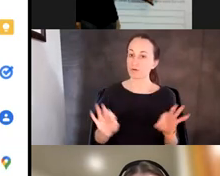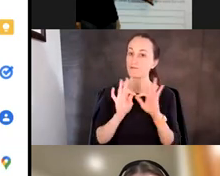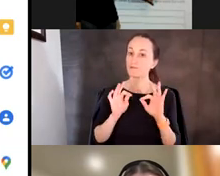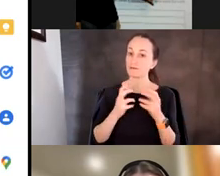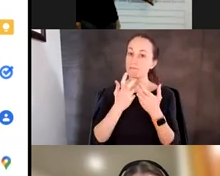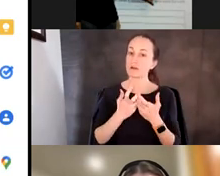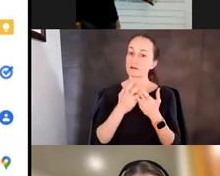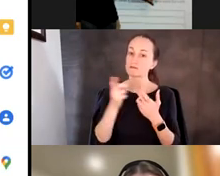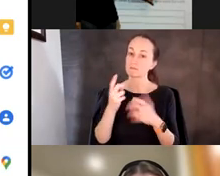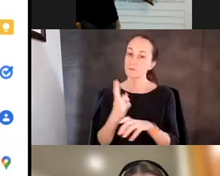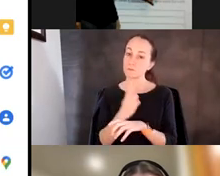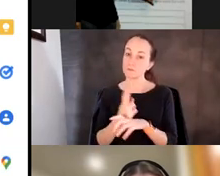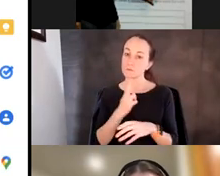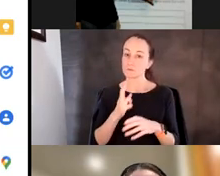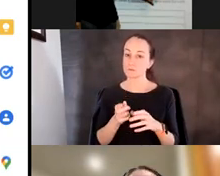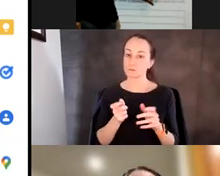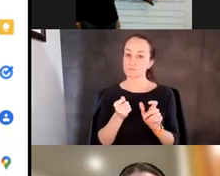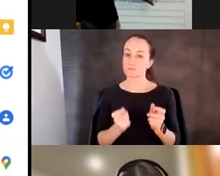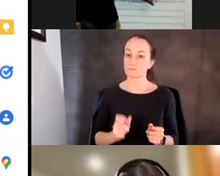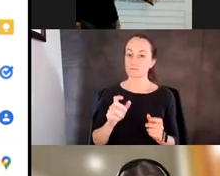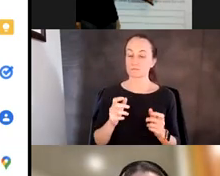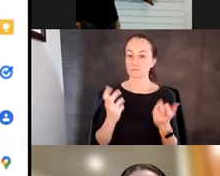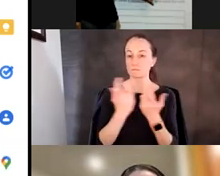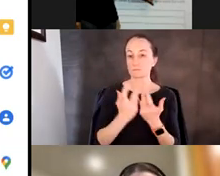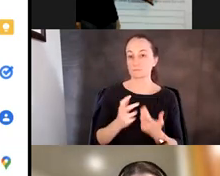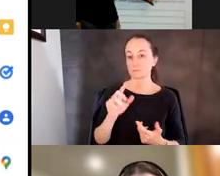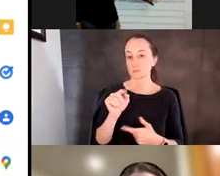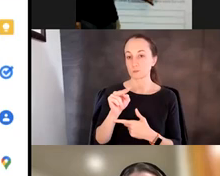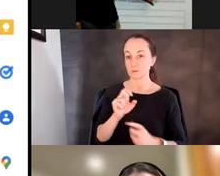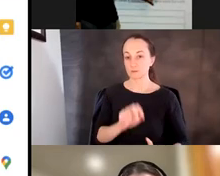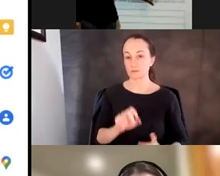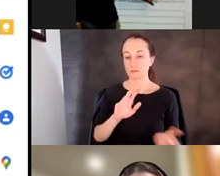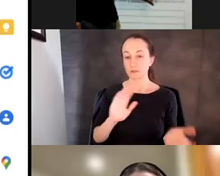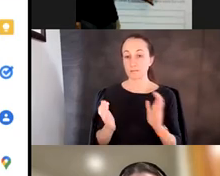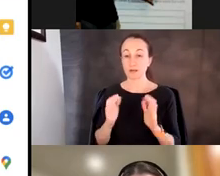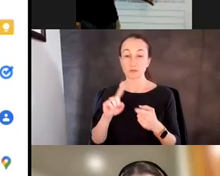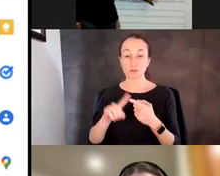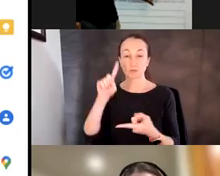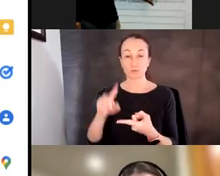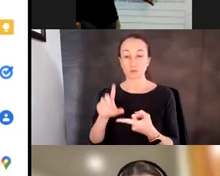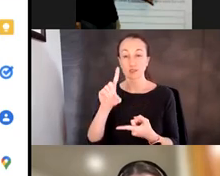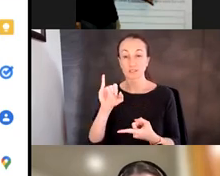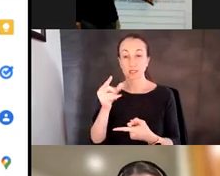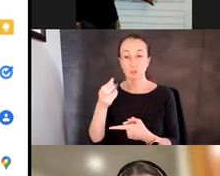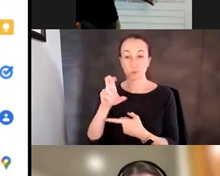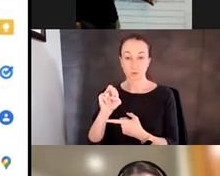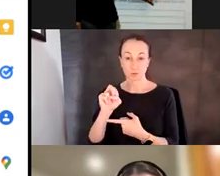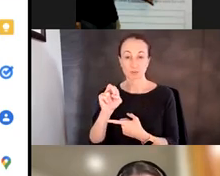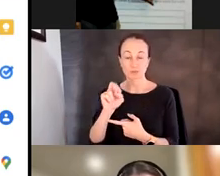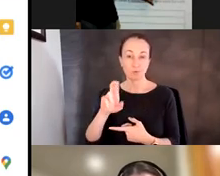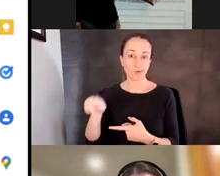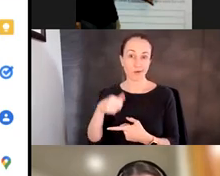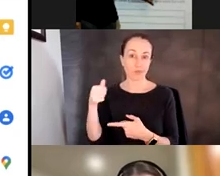use to tune this, this challenge, uh, say, rather than dilution rate or, or some other mechanism that could potentially,